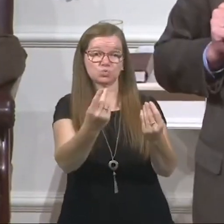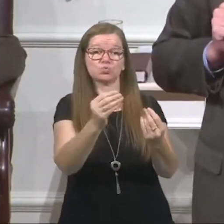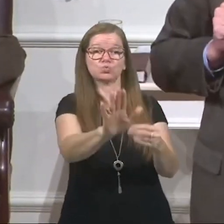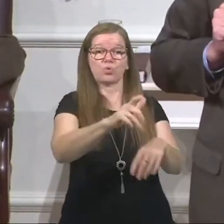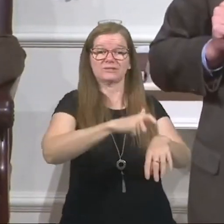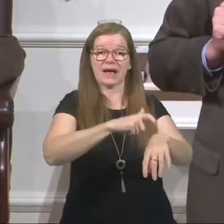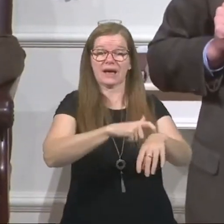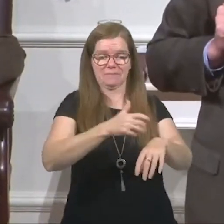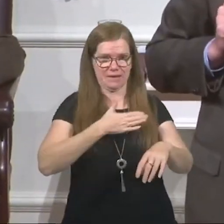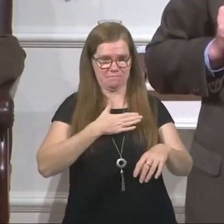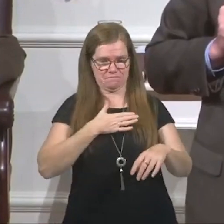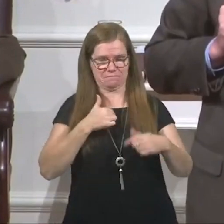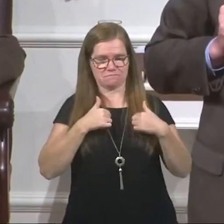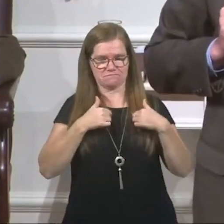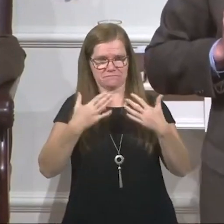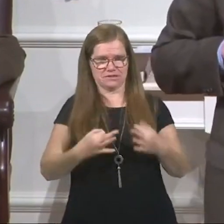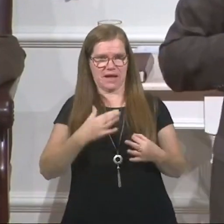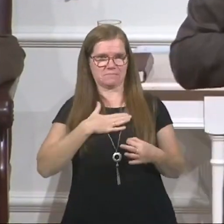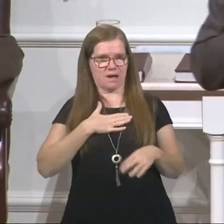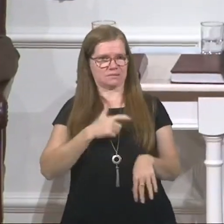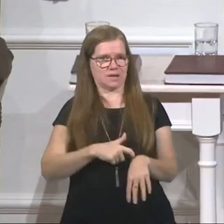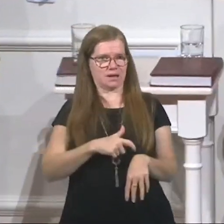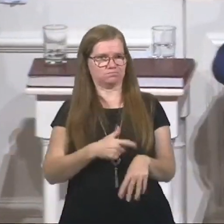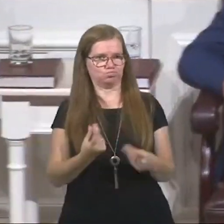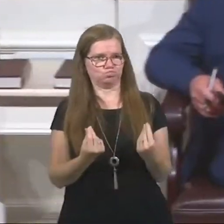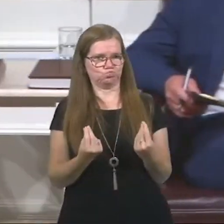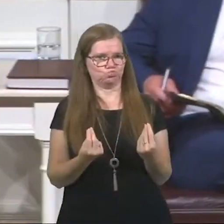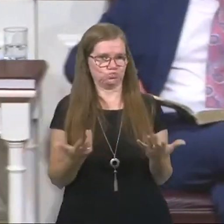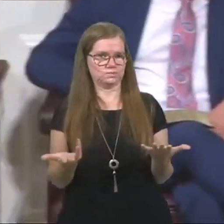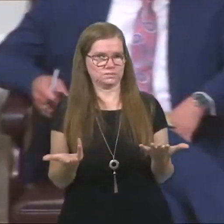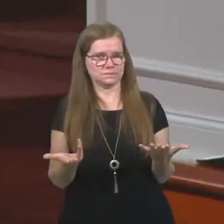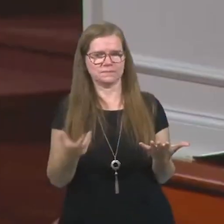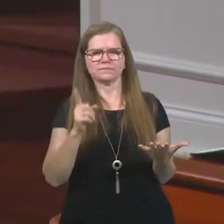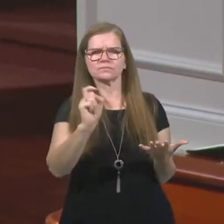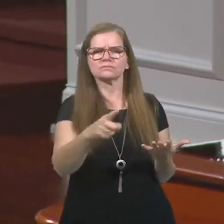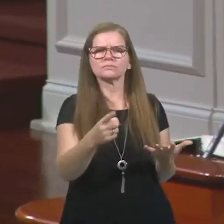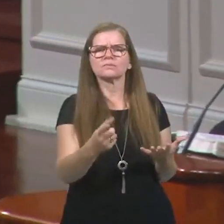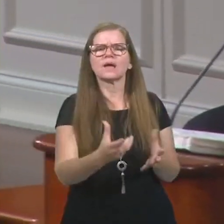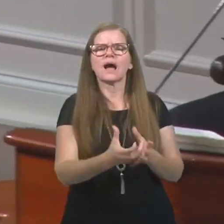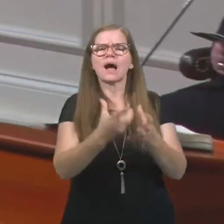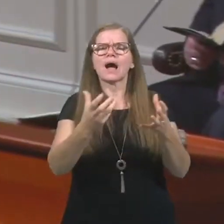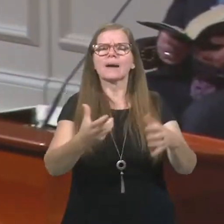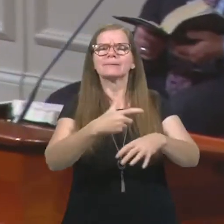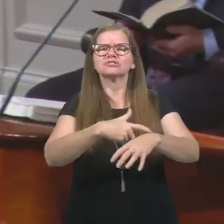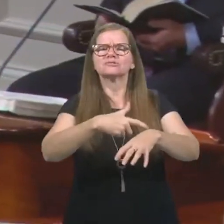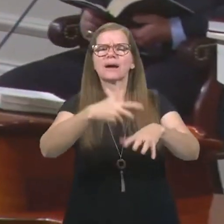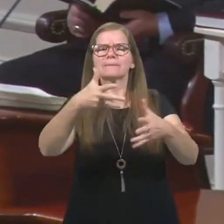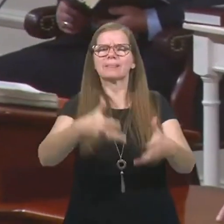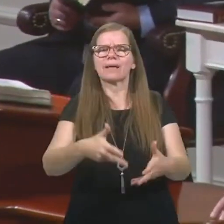what I'm going to do with my time. And let me just ask you, how much time do you have left?